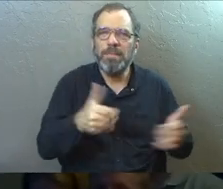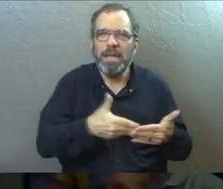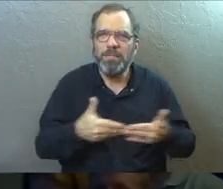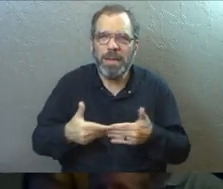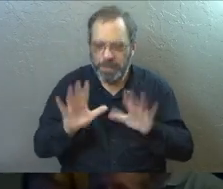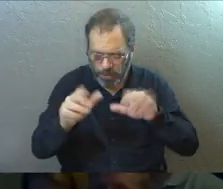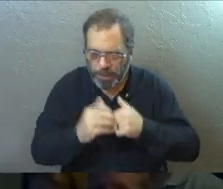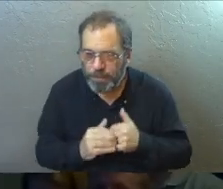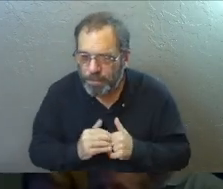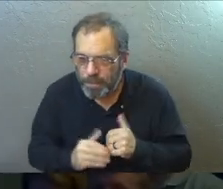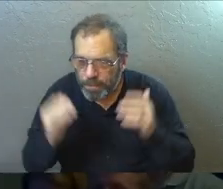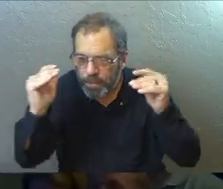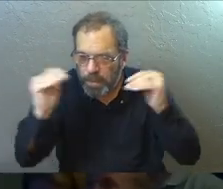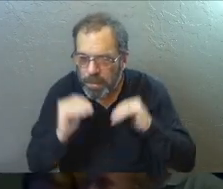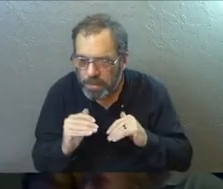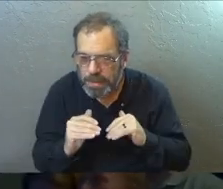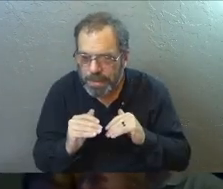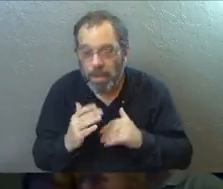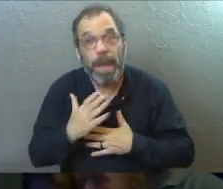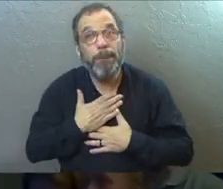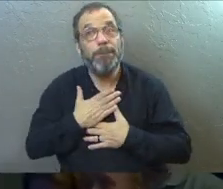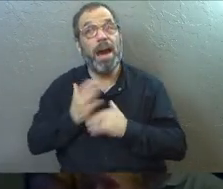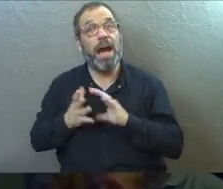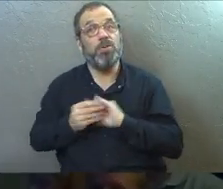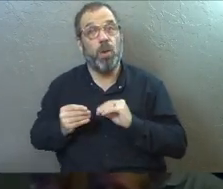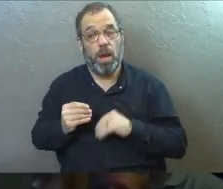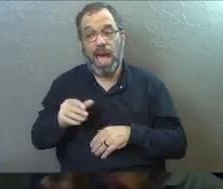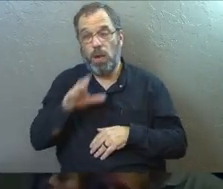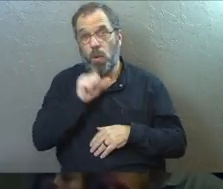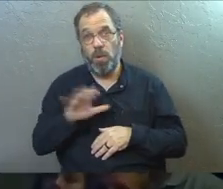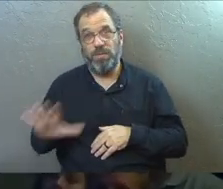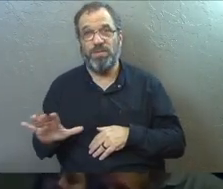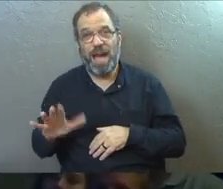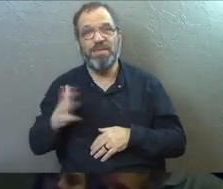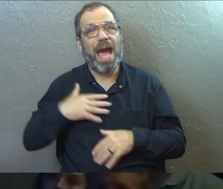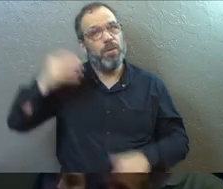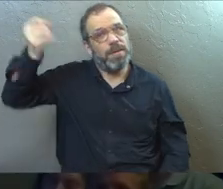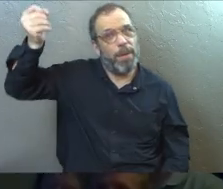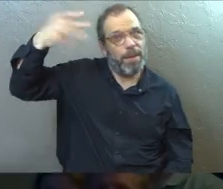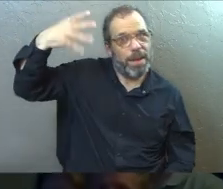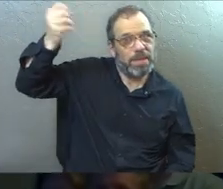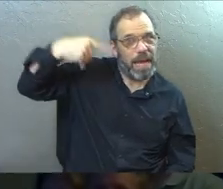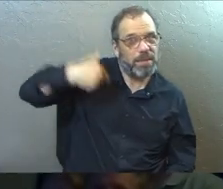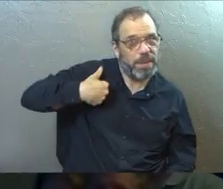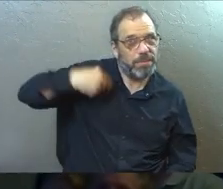Next. Next. A little bit of my story. When I was five years old, I got water baptized.